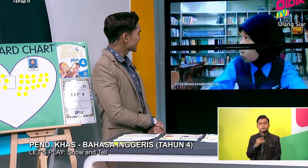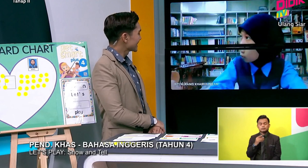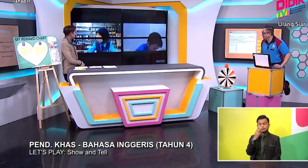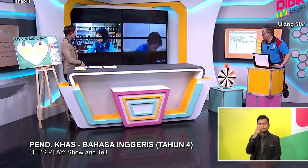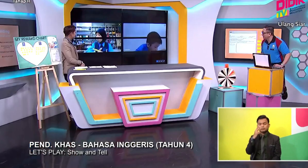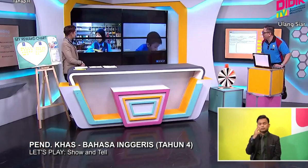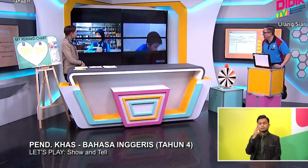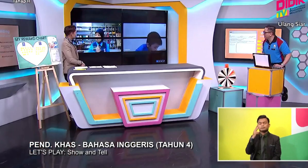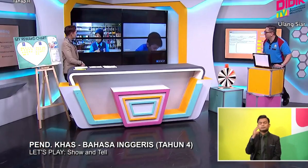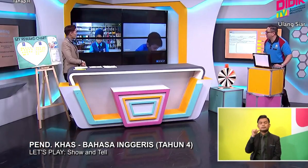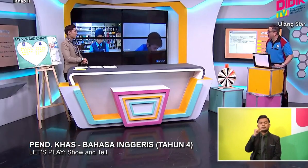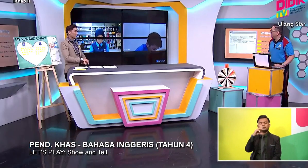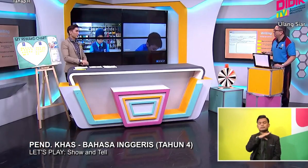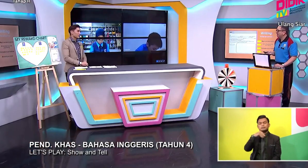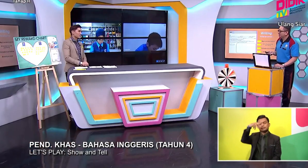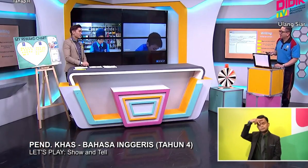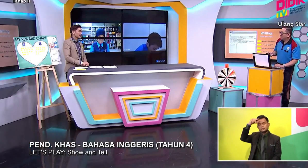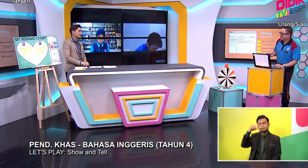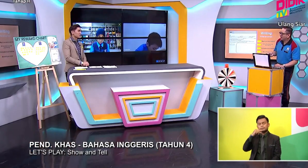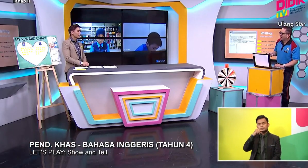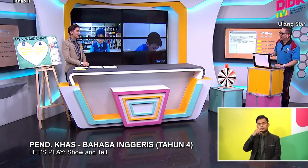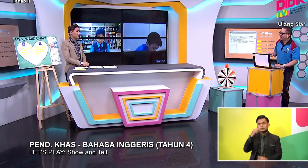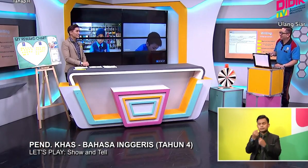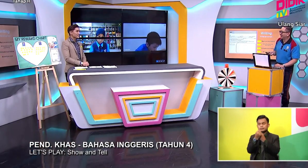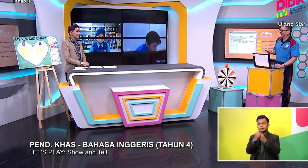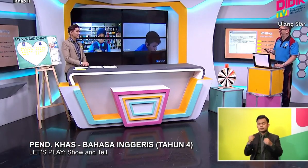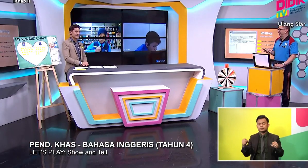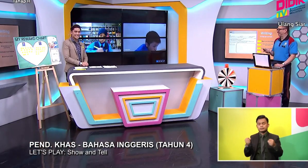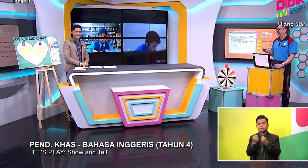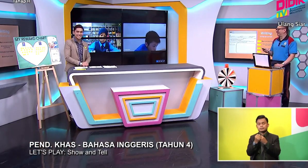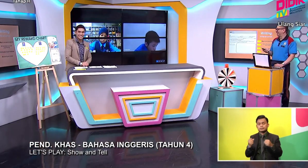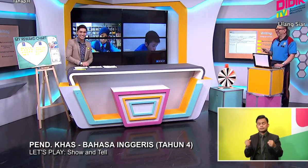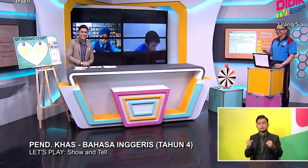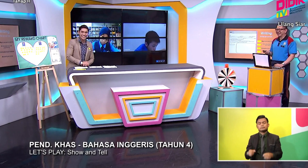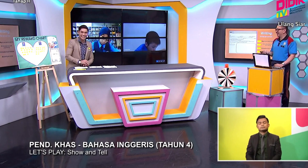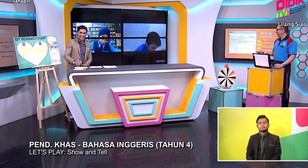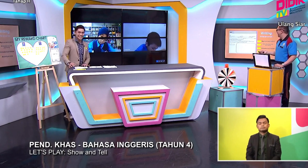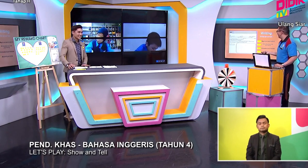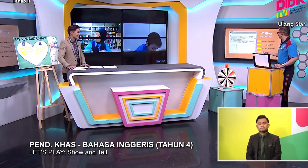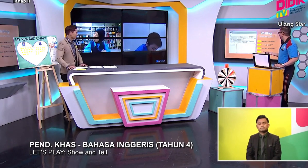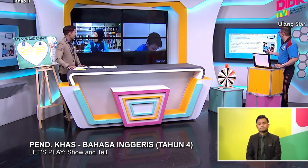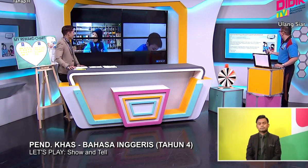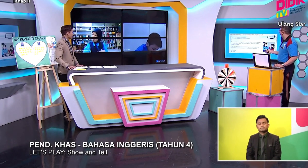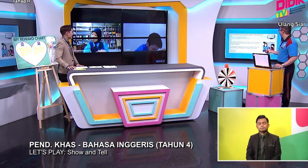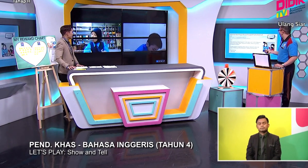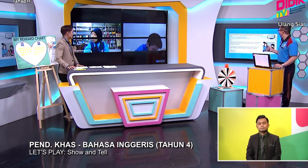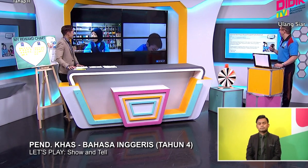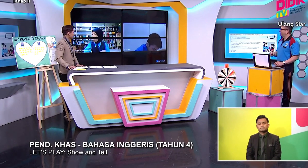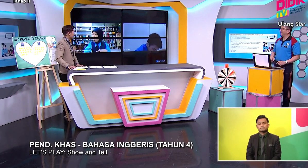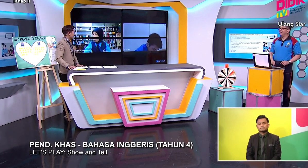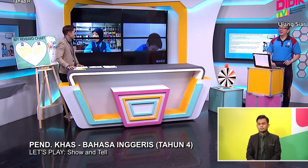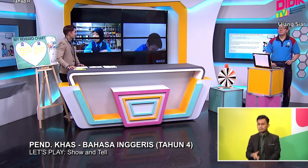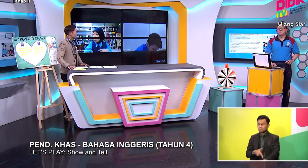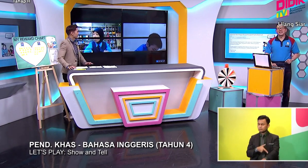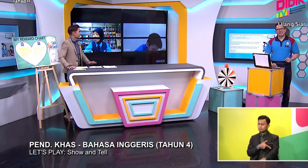Hanif? Peng Peng and Hanif, are you ready? It's a very long email. Okay. I think. It's a very long email.